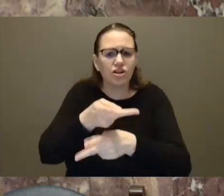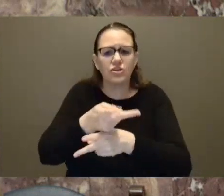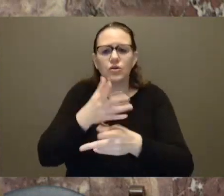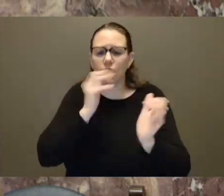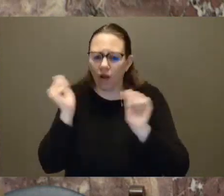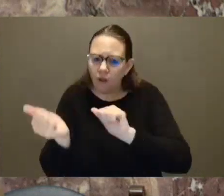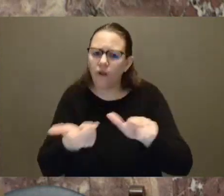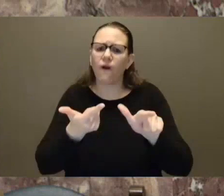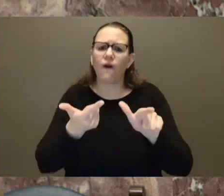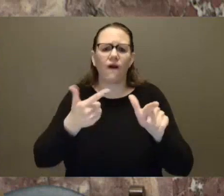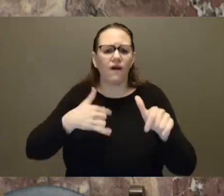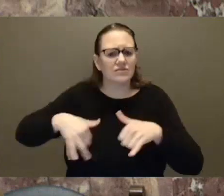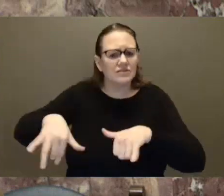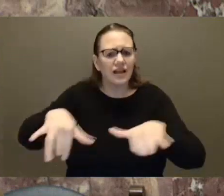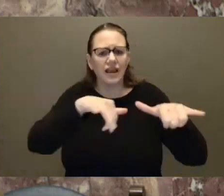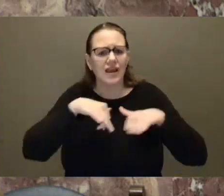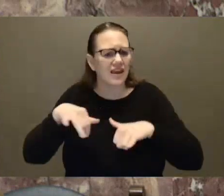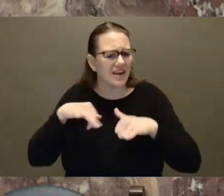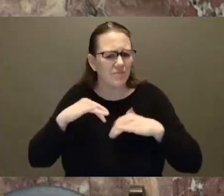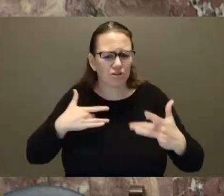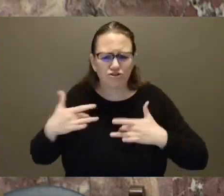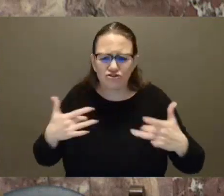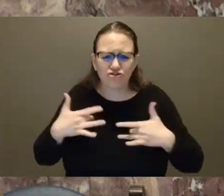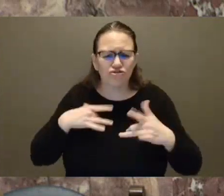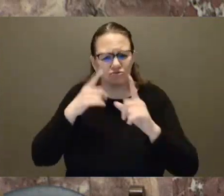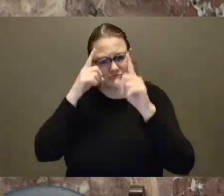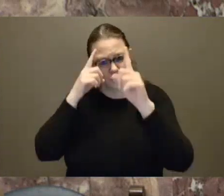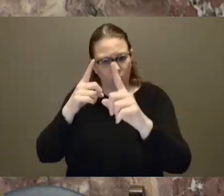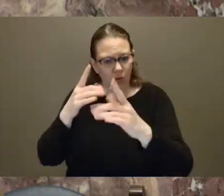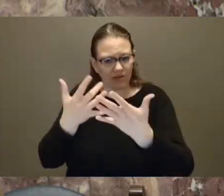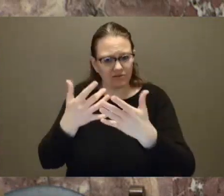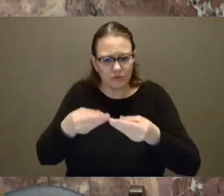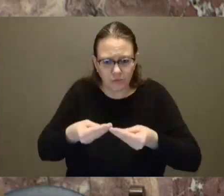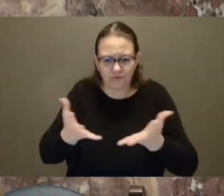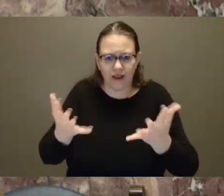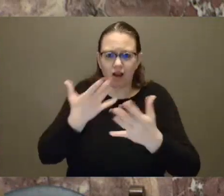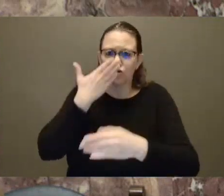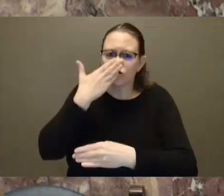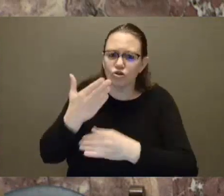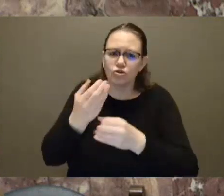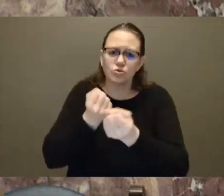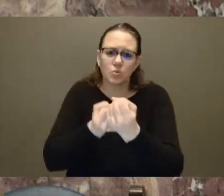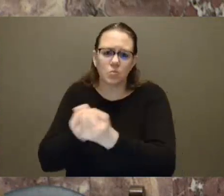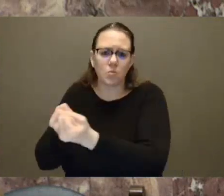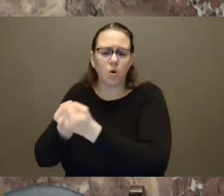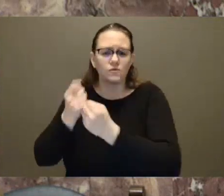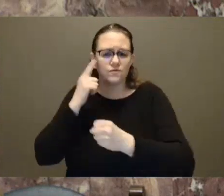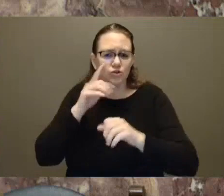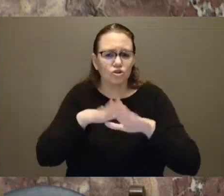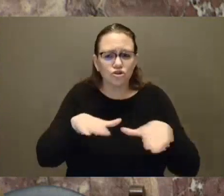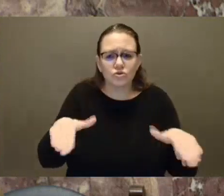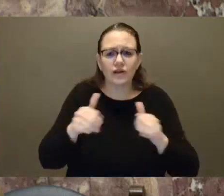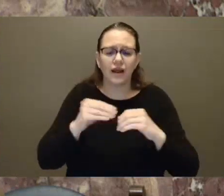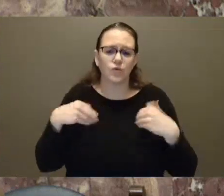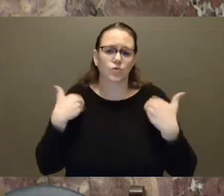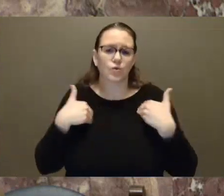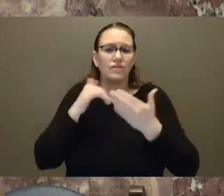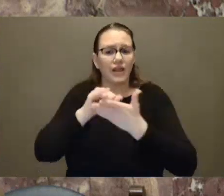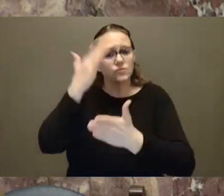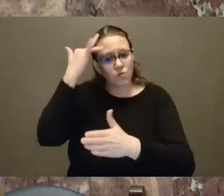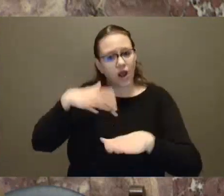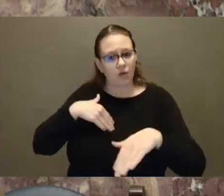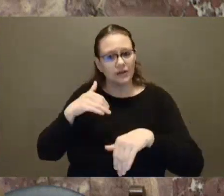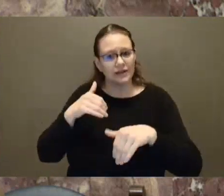are providing as many supports as possible to children and youth. That is why we are investing in all of the upstream supports.